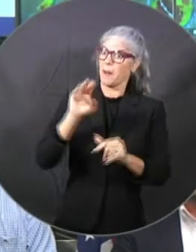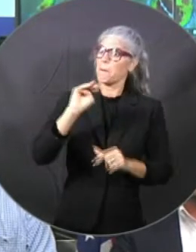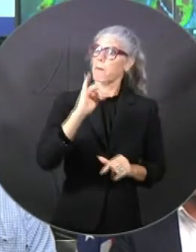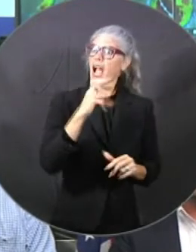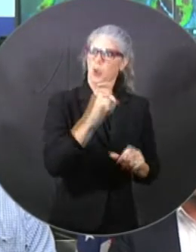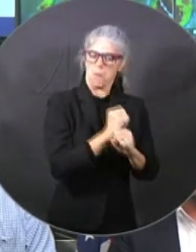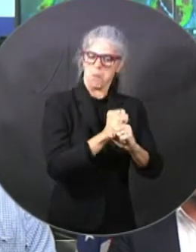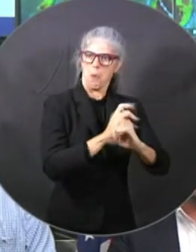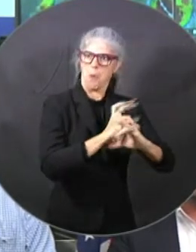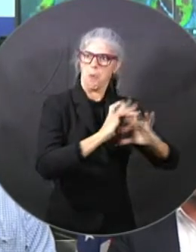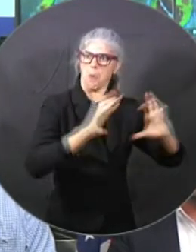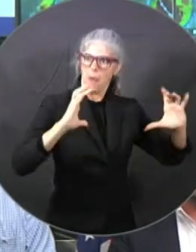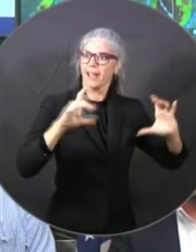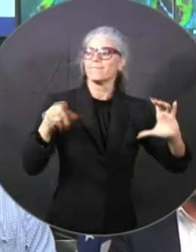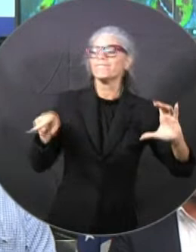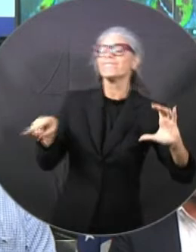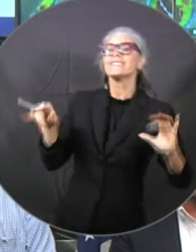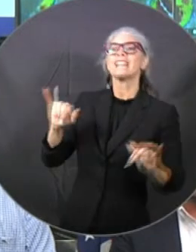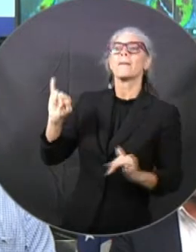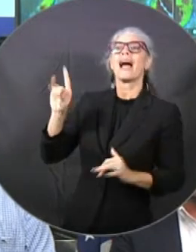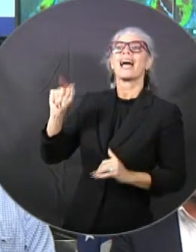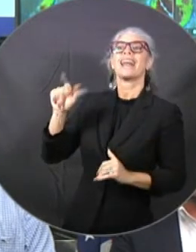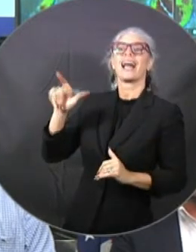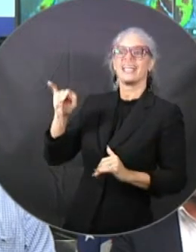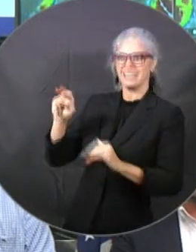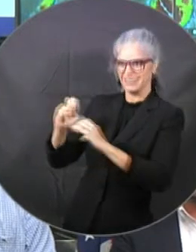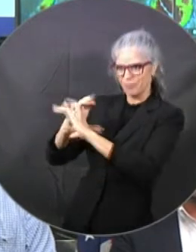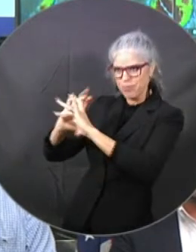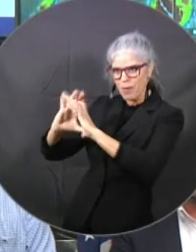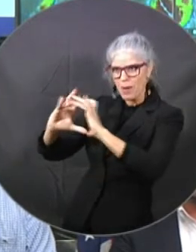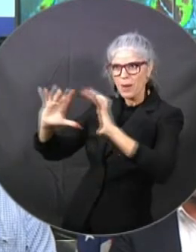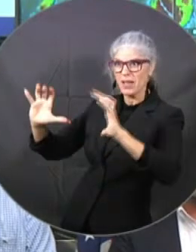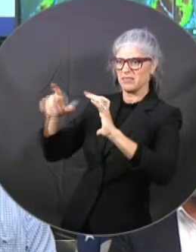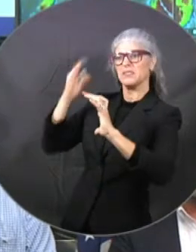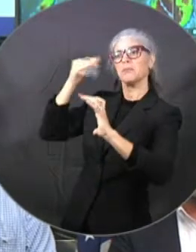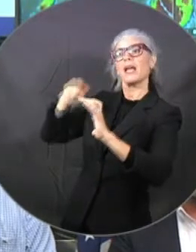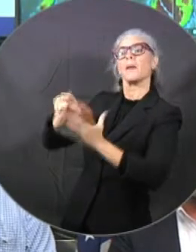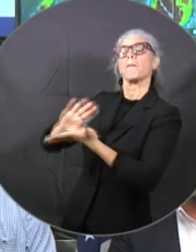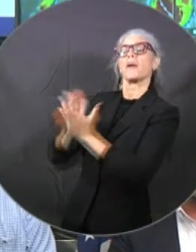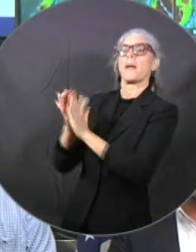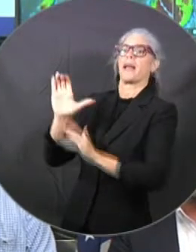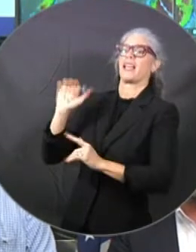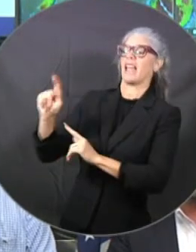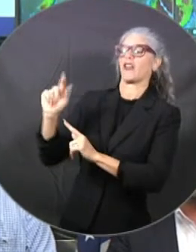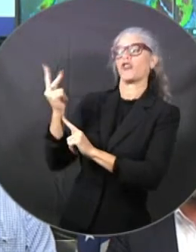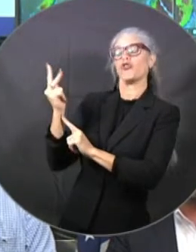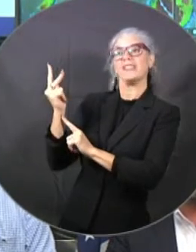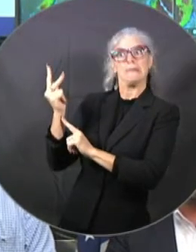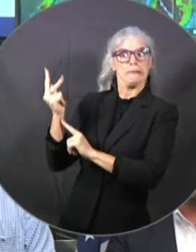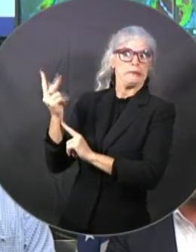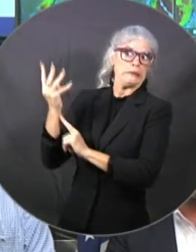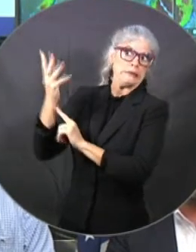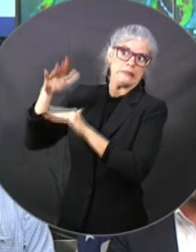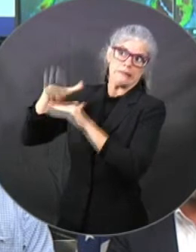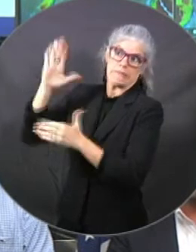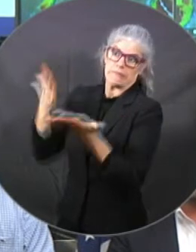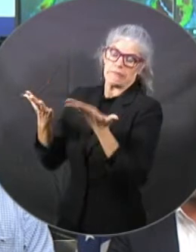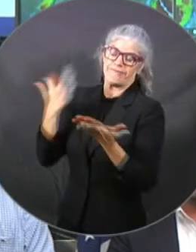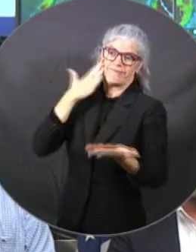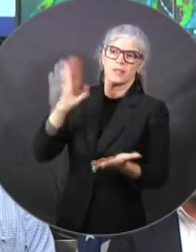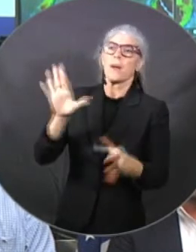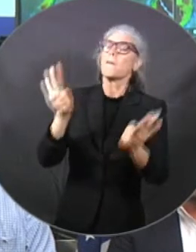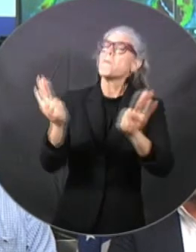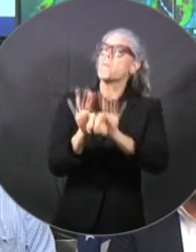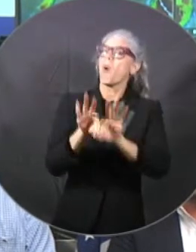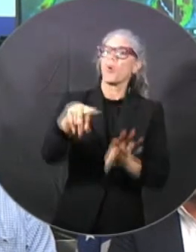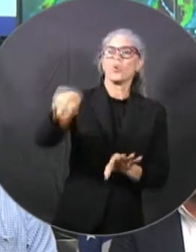this this storm will be a major cat three plus hurricane. So please prepare accordingly. The National Hurricane Center currently